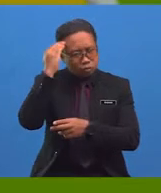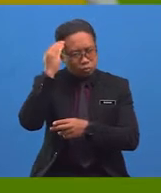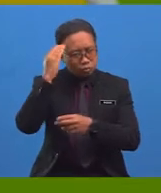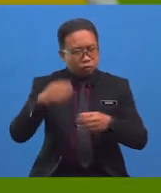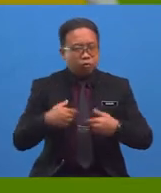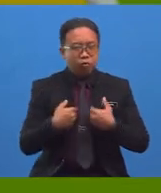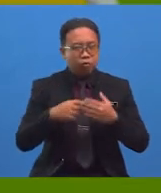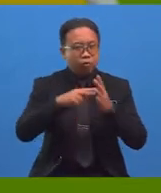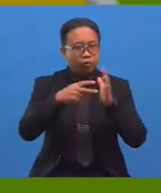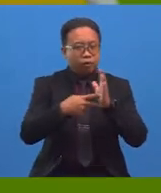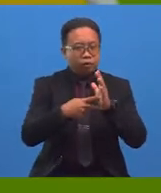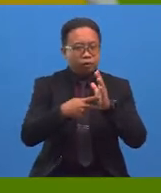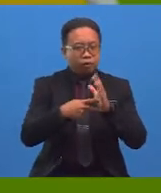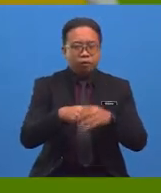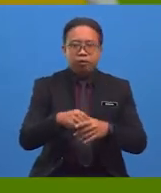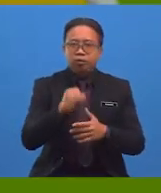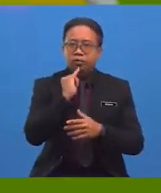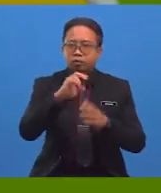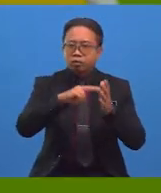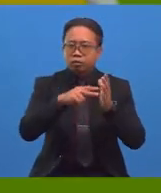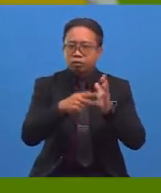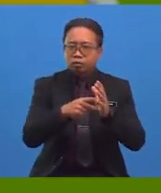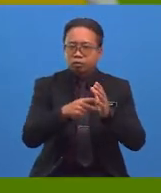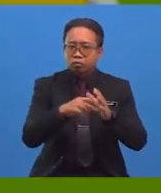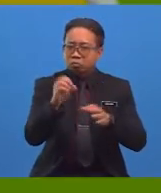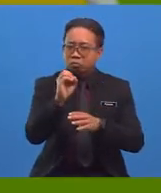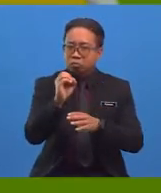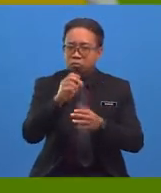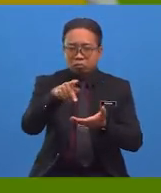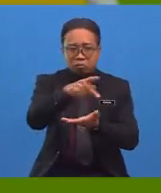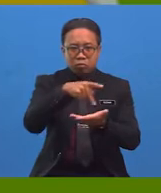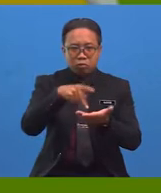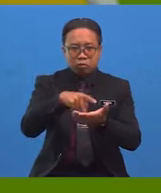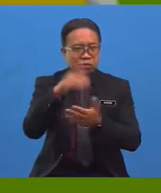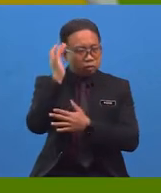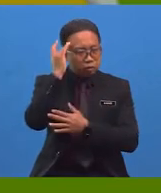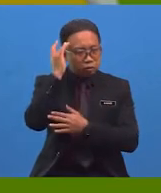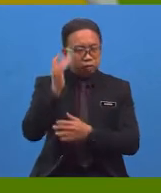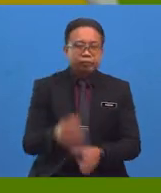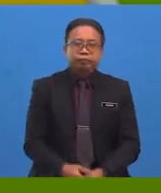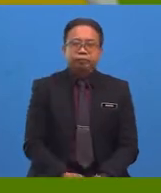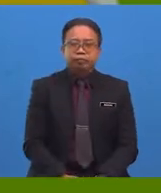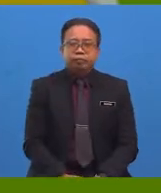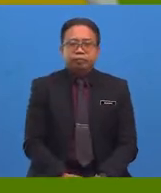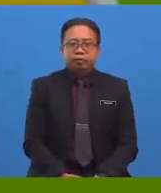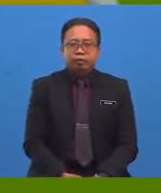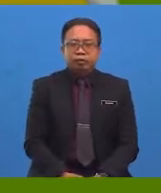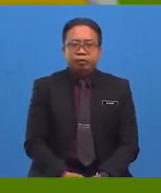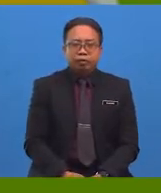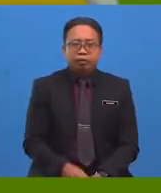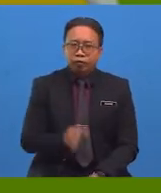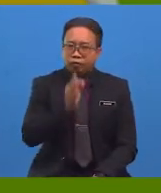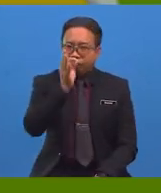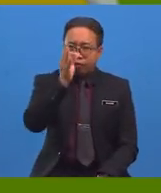that the meaning of Australia is unknown southern island? But Australia is